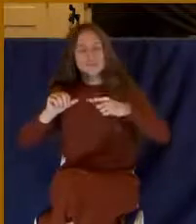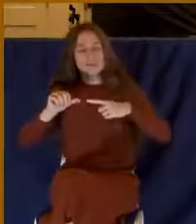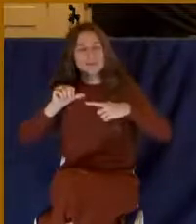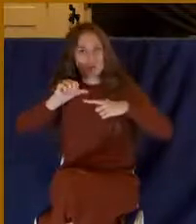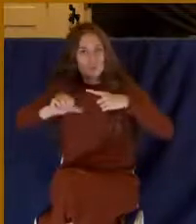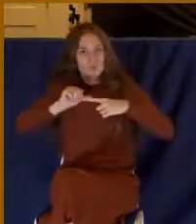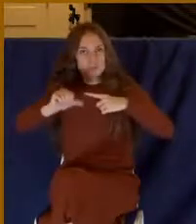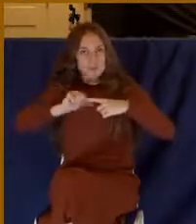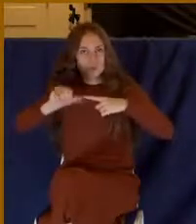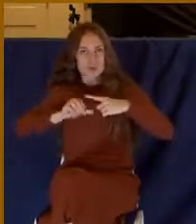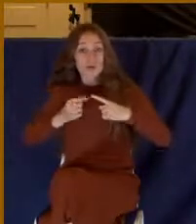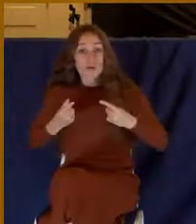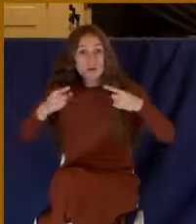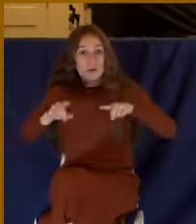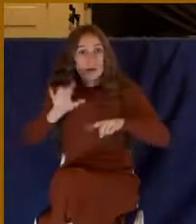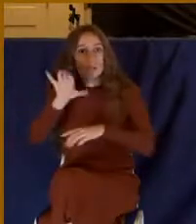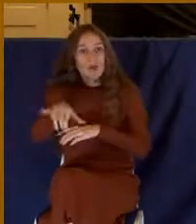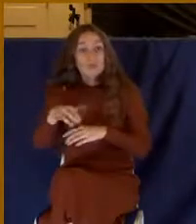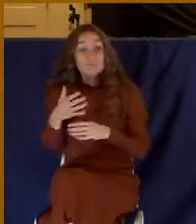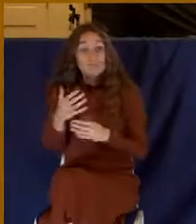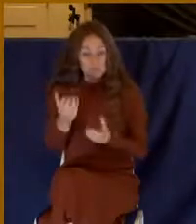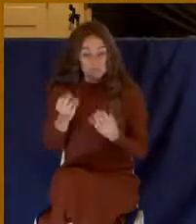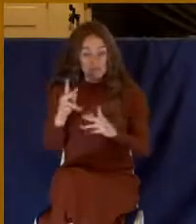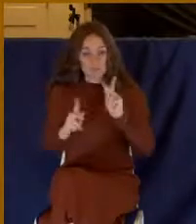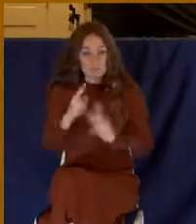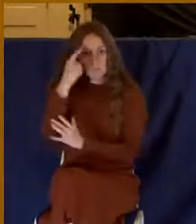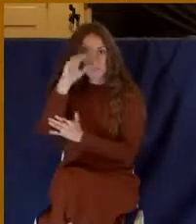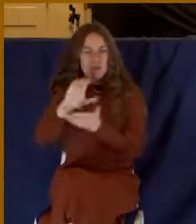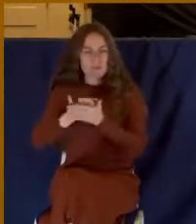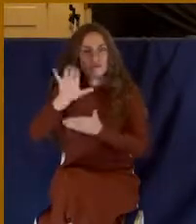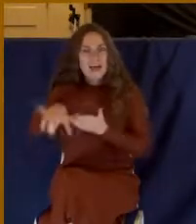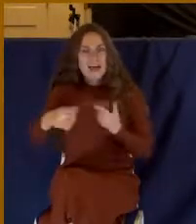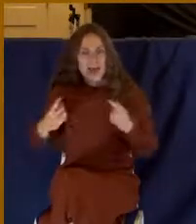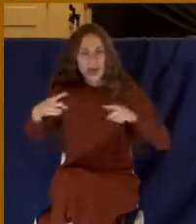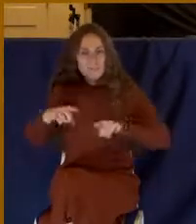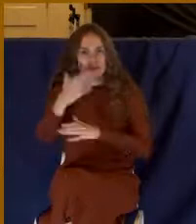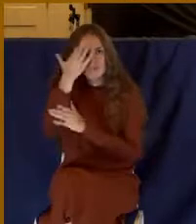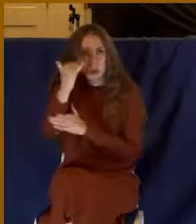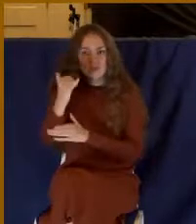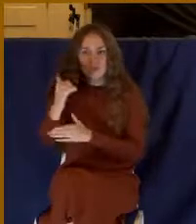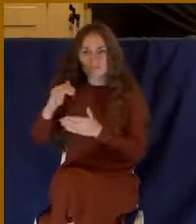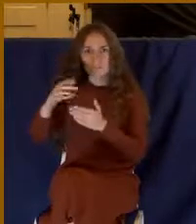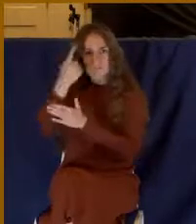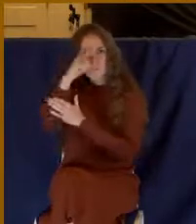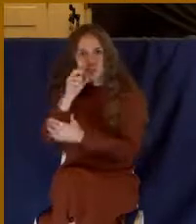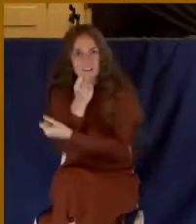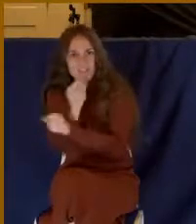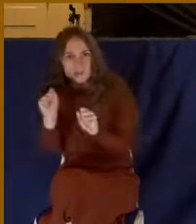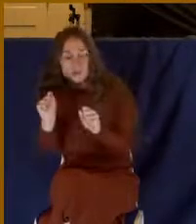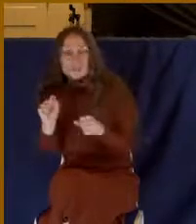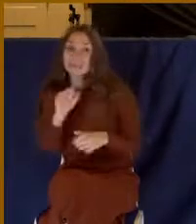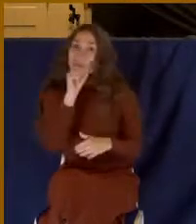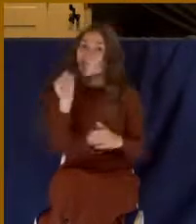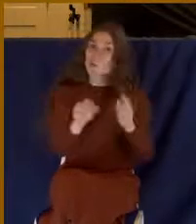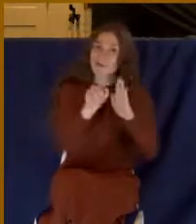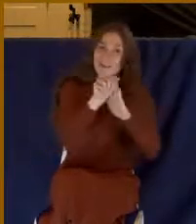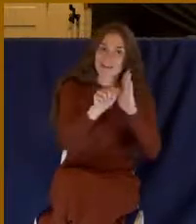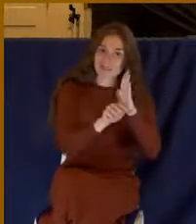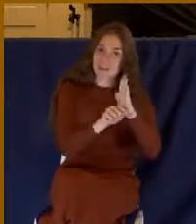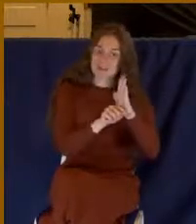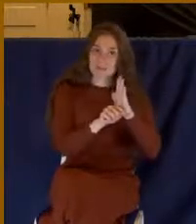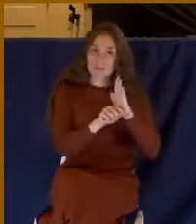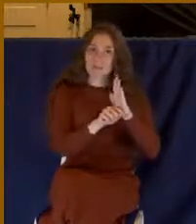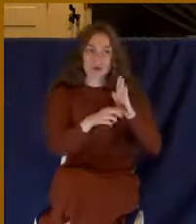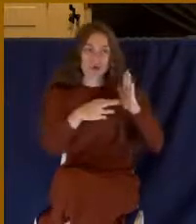this was a way of salvation. They had taken something that God instituted in the Old Testament as a sign of people's commitment to God, and they